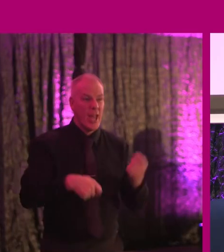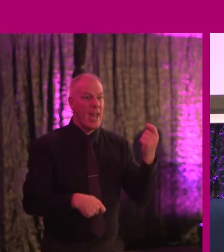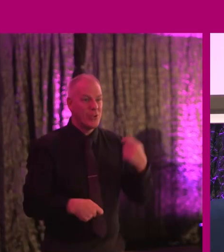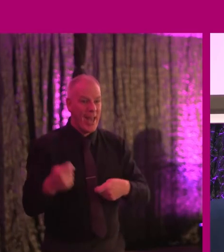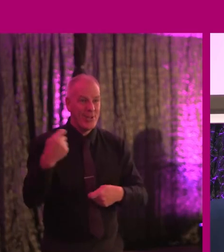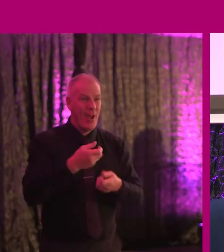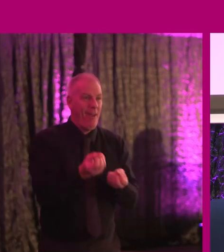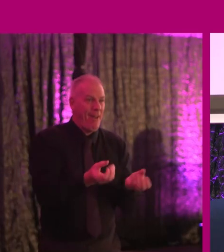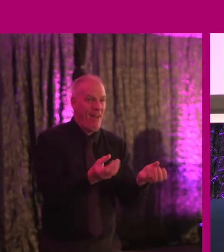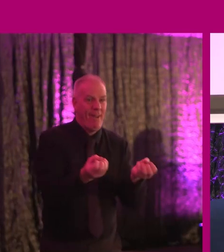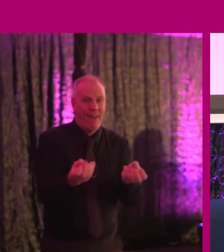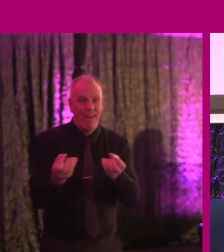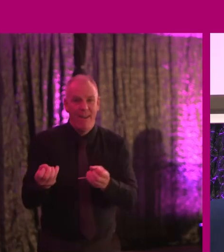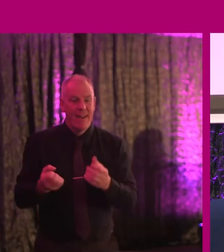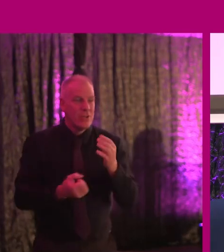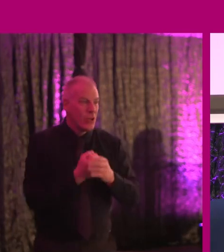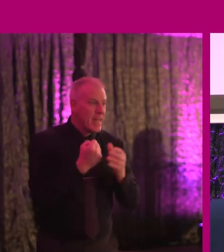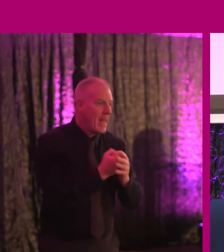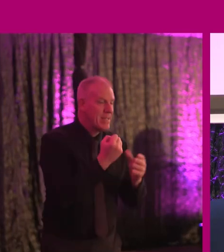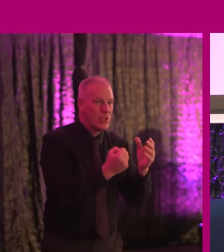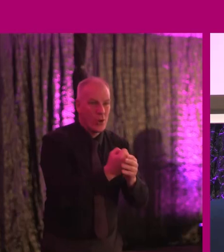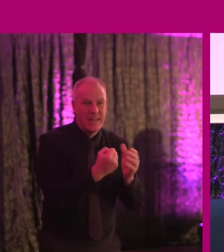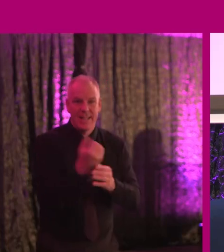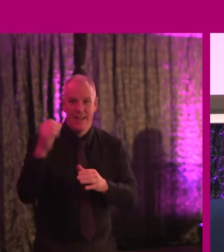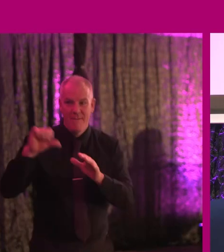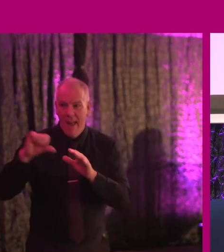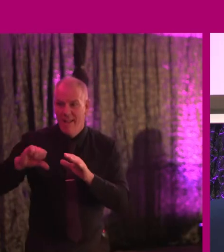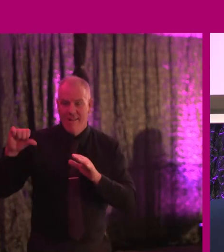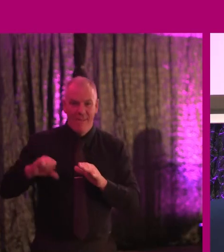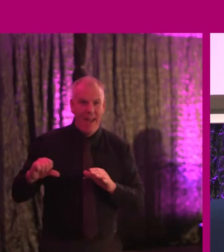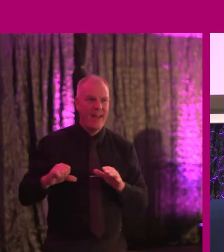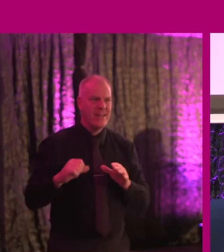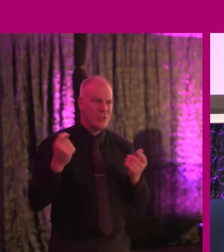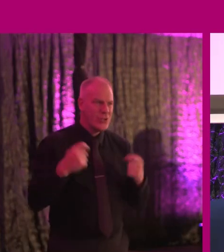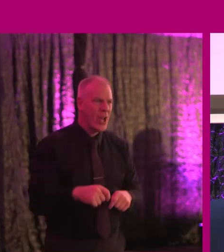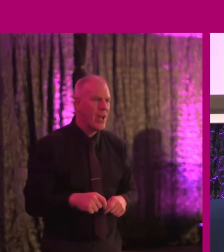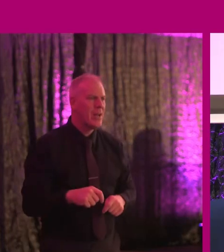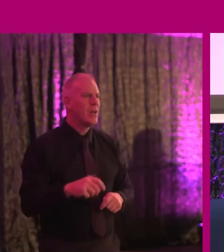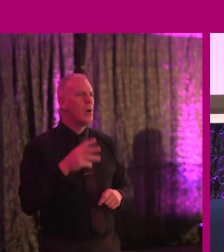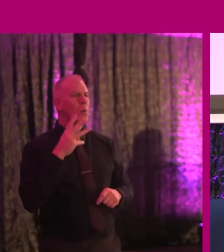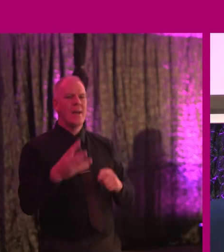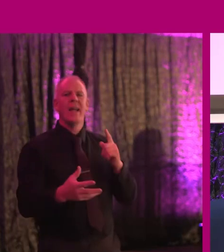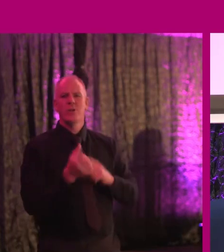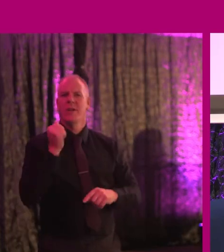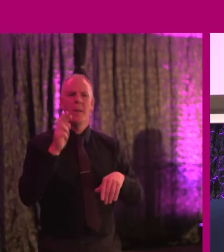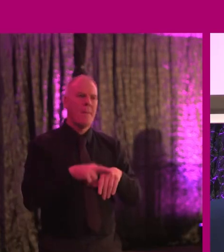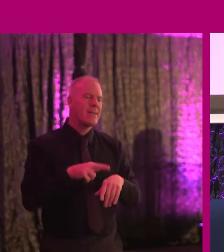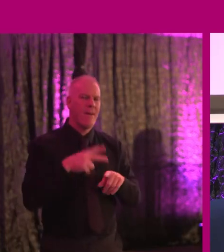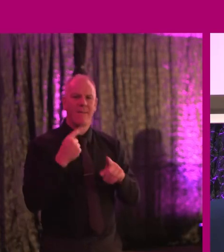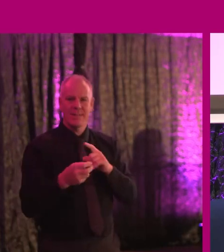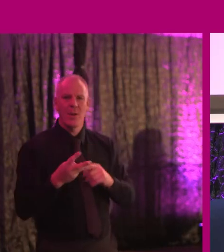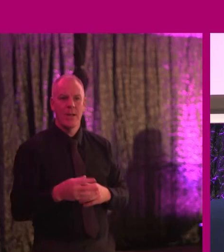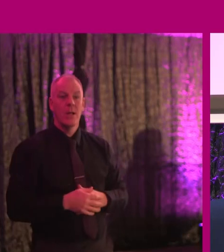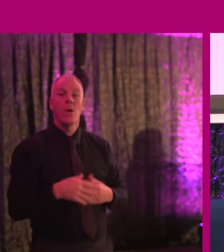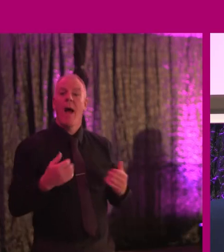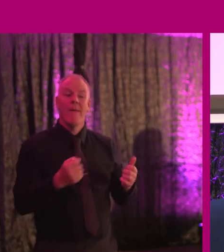sharing, sharing, sharing the successes and failures that we have. But it's sharing it because we will get there quicker, better, faster. And what we call